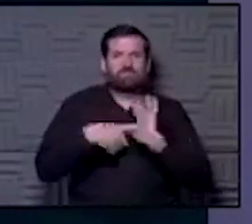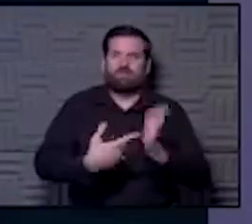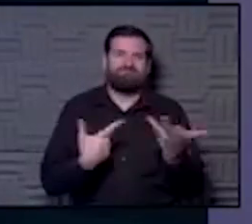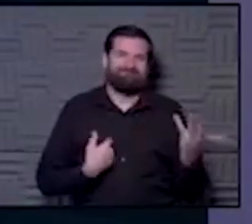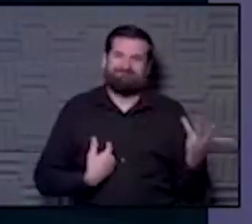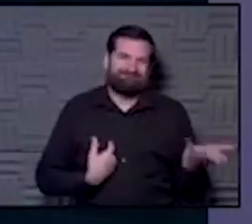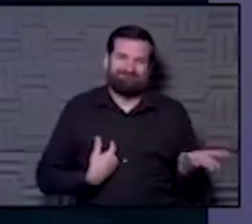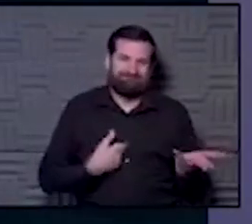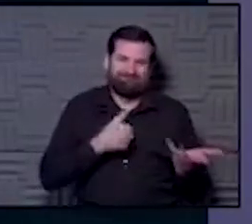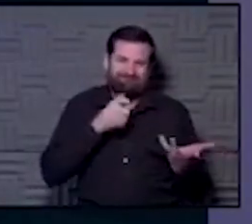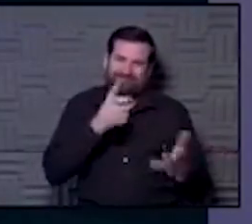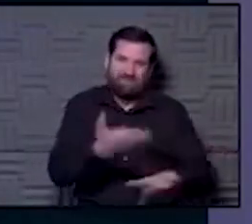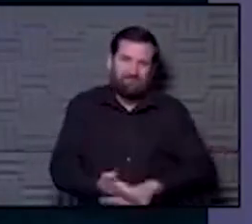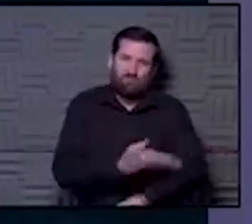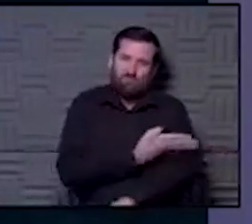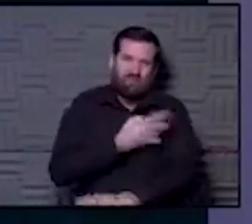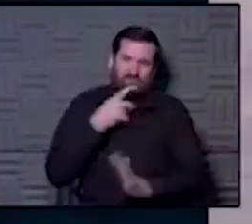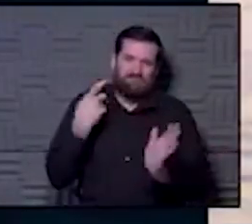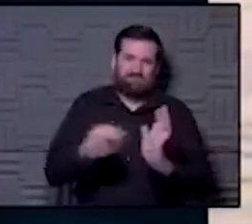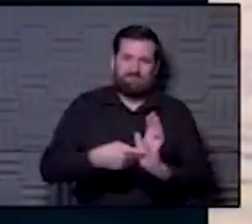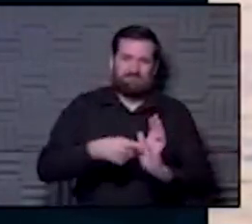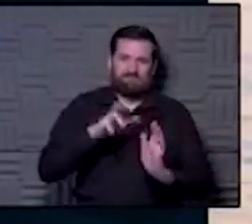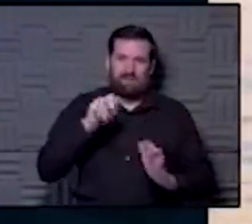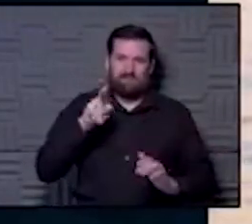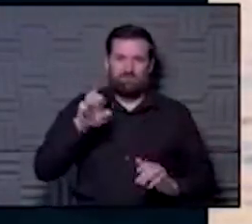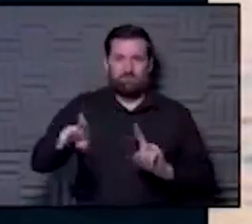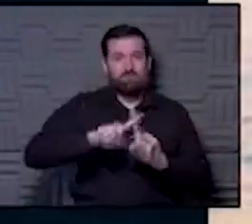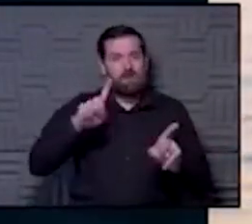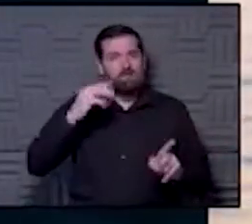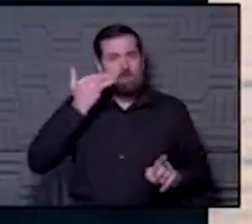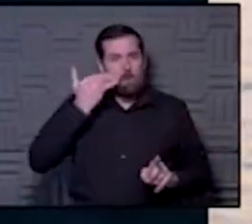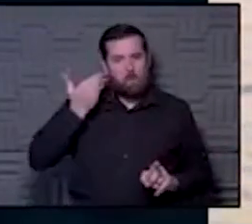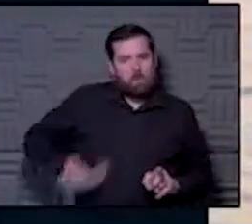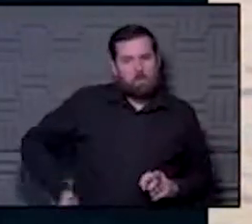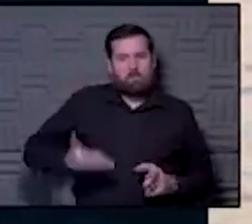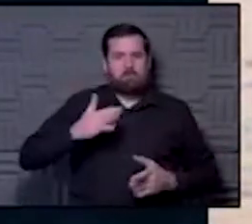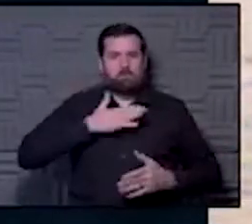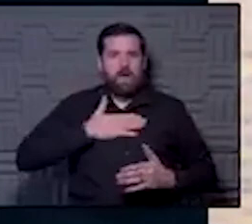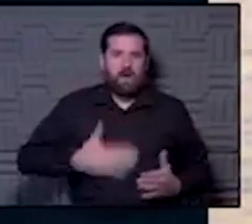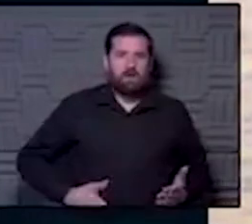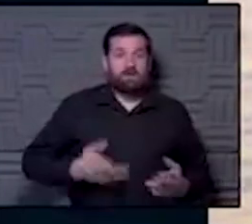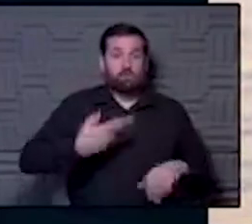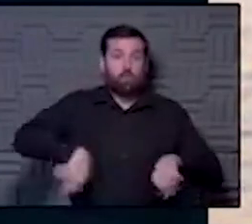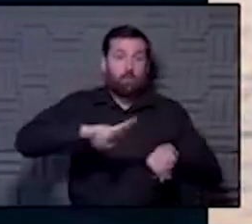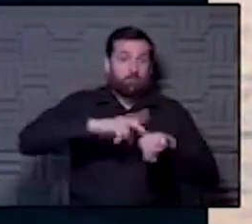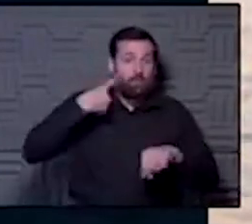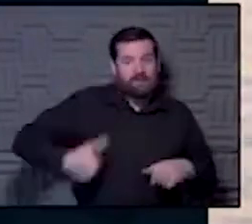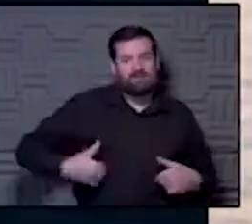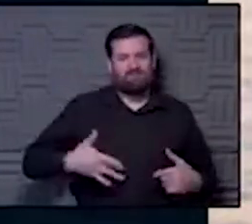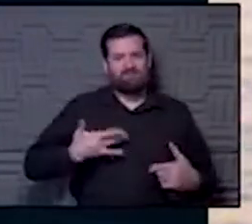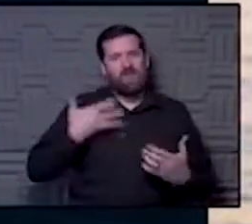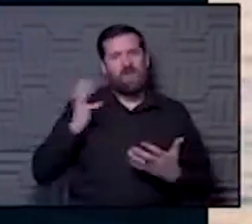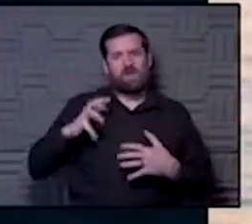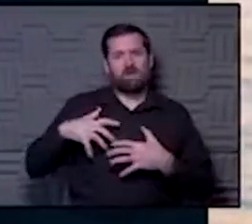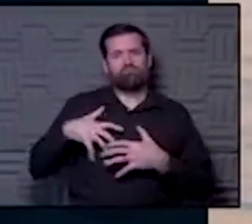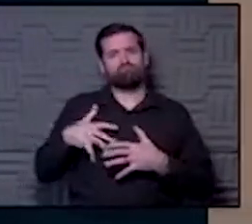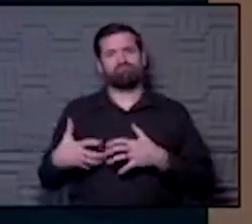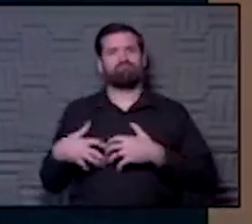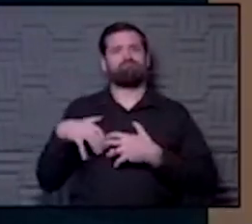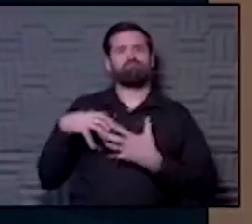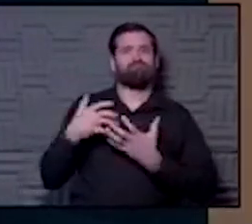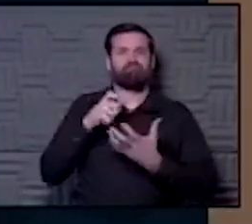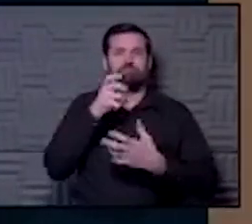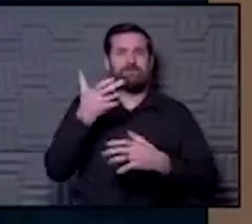doesn't improve identification. But just knowing your body, knowing what's normal for you, even if you feel like you've got a lumpy, bumpy breast,